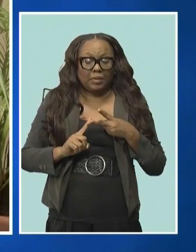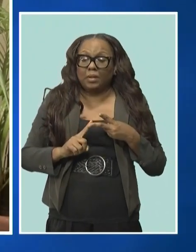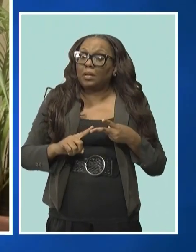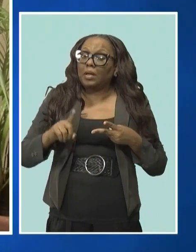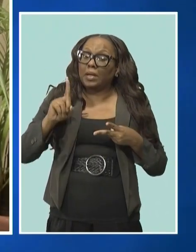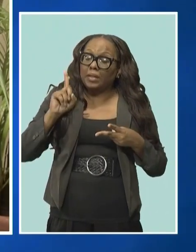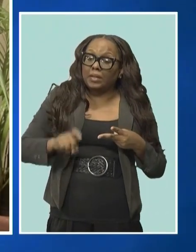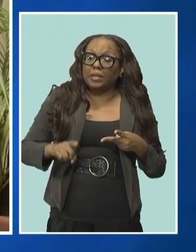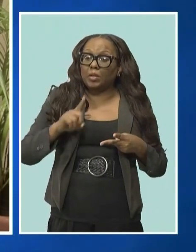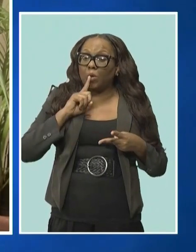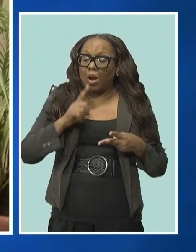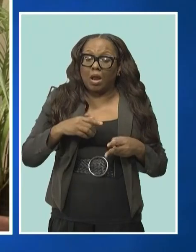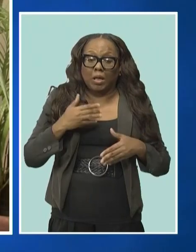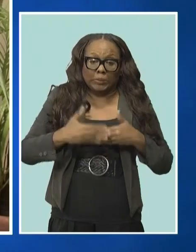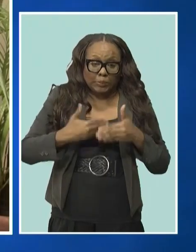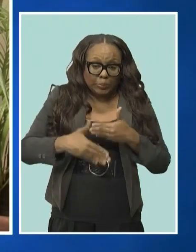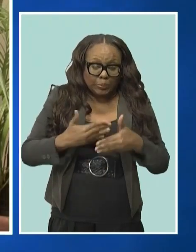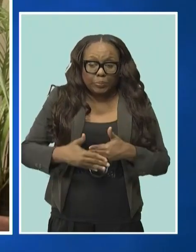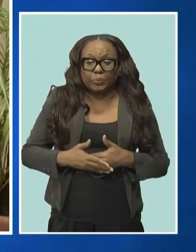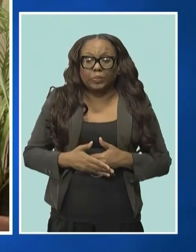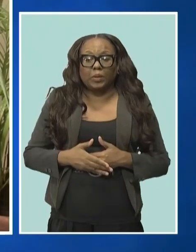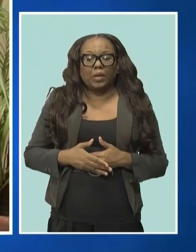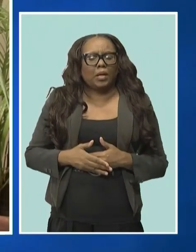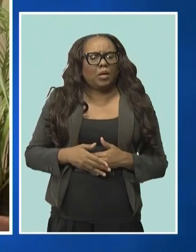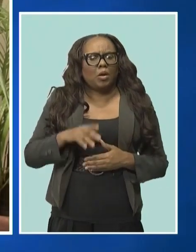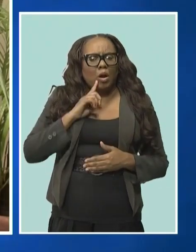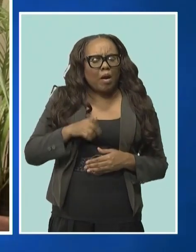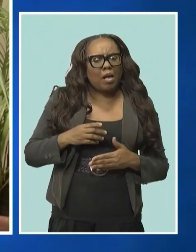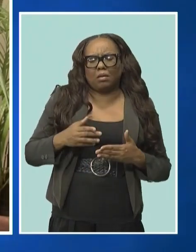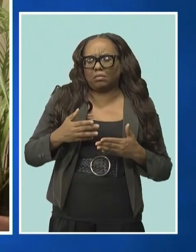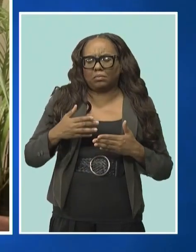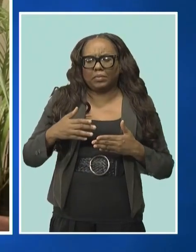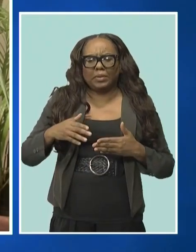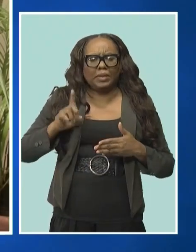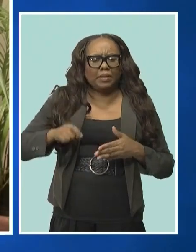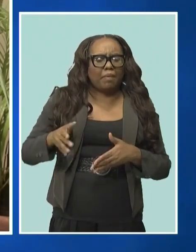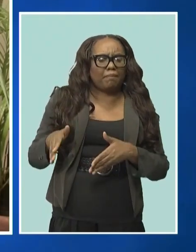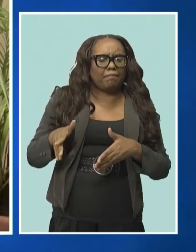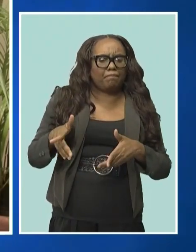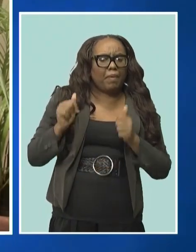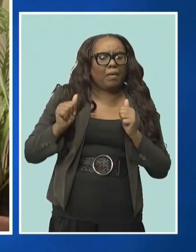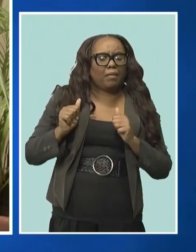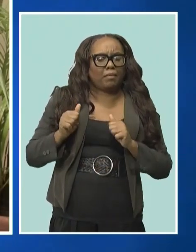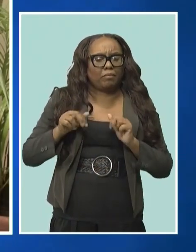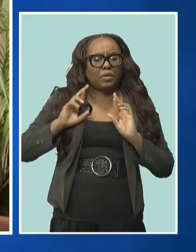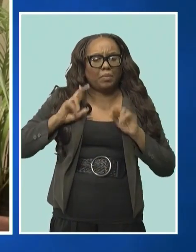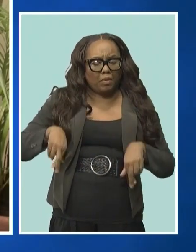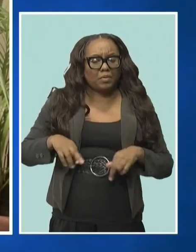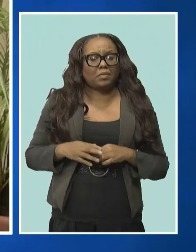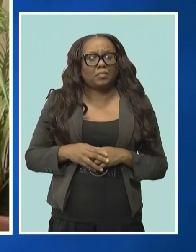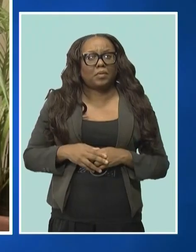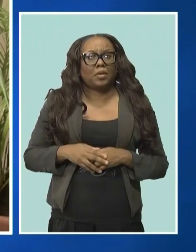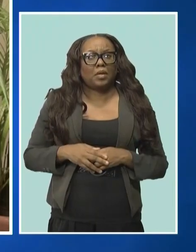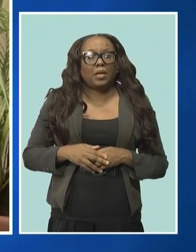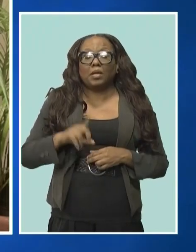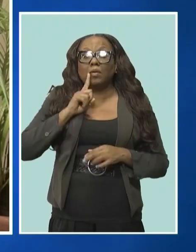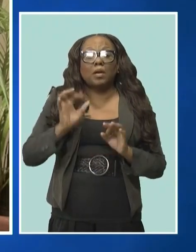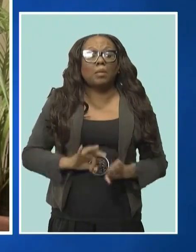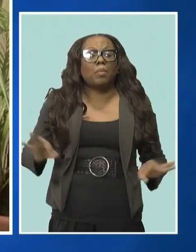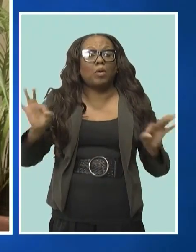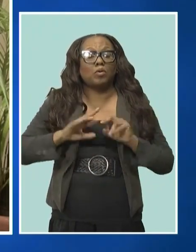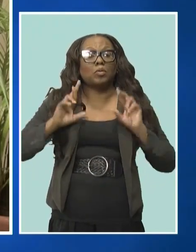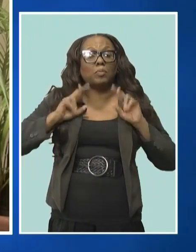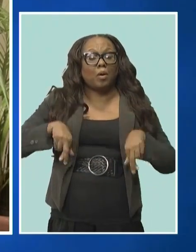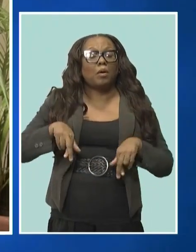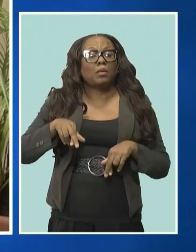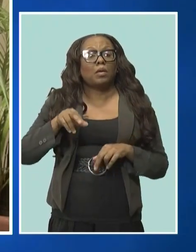pandemic where you had an infectious disease affecting everyone and there was an urgency in response, the NCD response is urgent, but it's